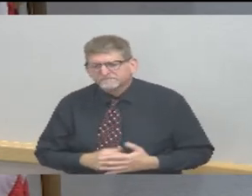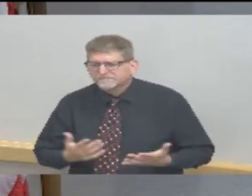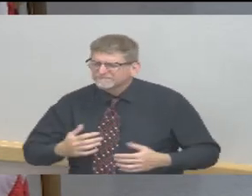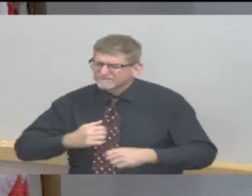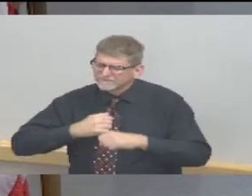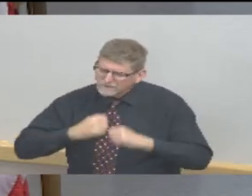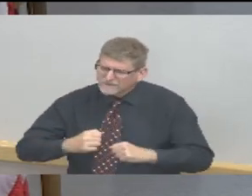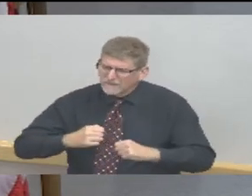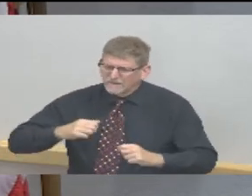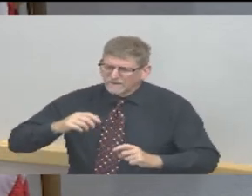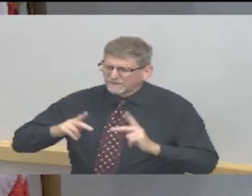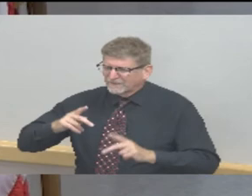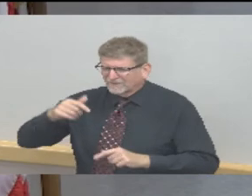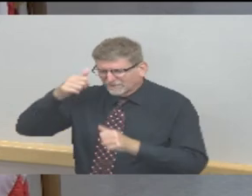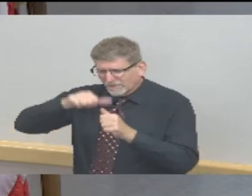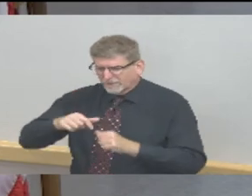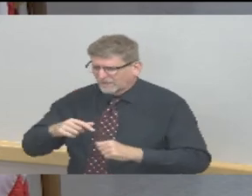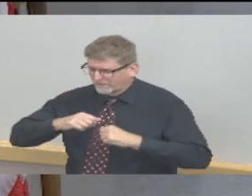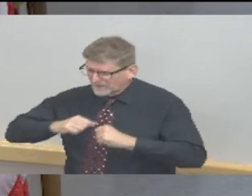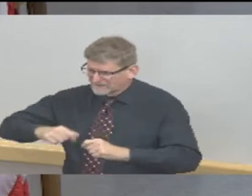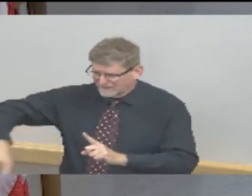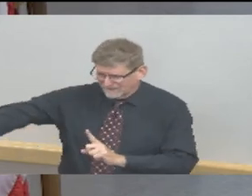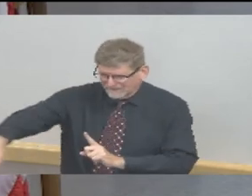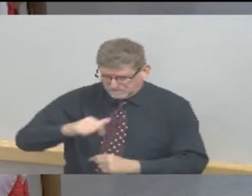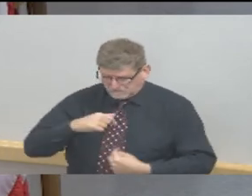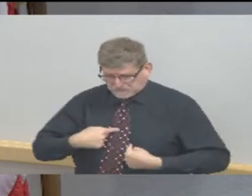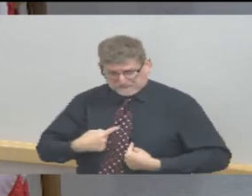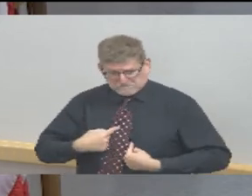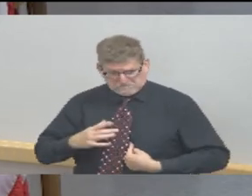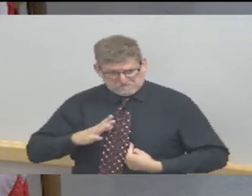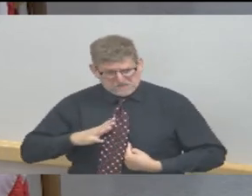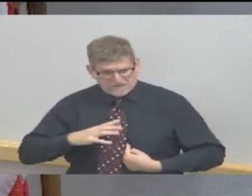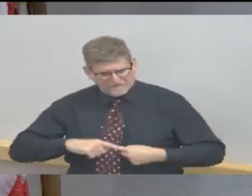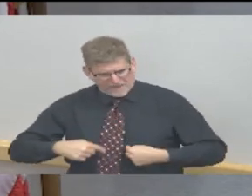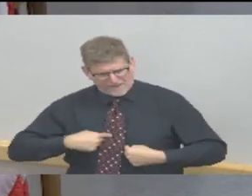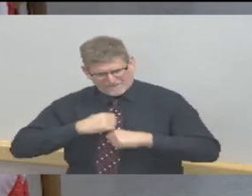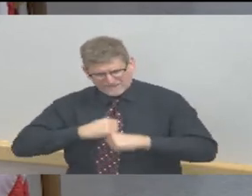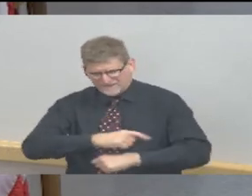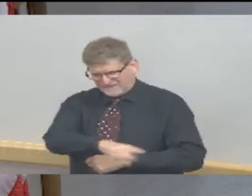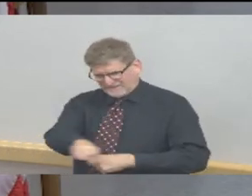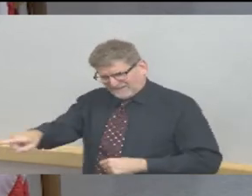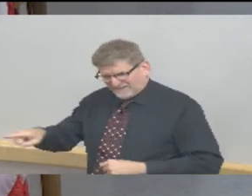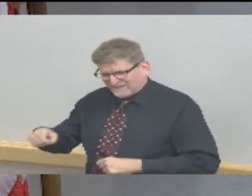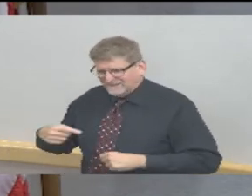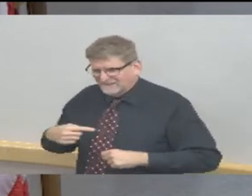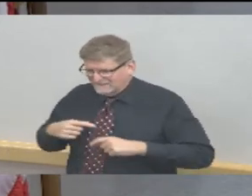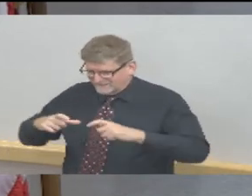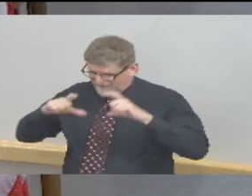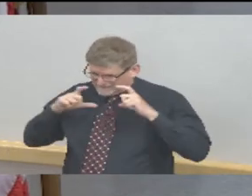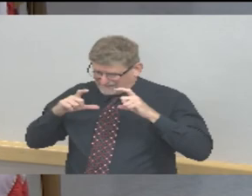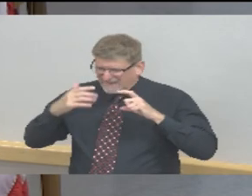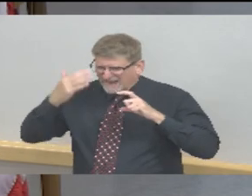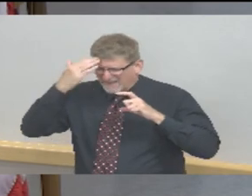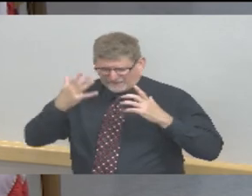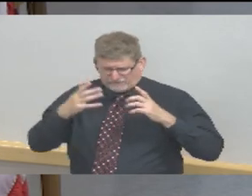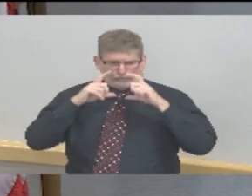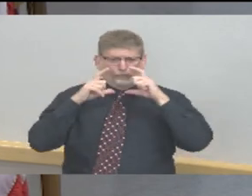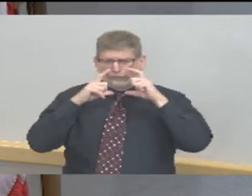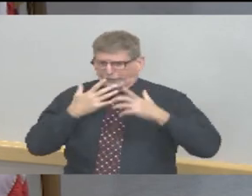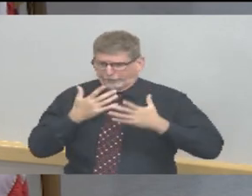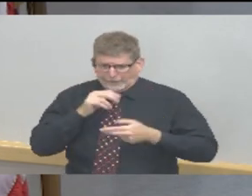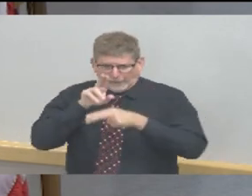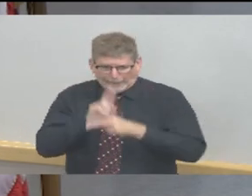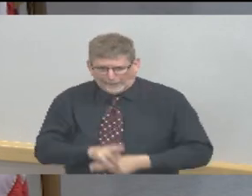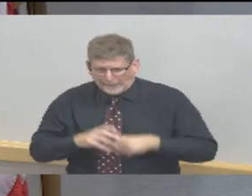first to admit that they are uncomfortable and I try to you know I put it put it on if I'm going to be out in public.